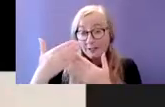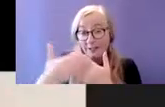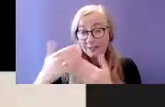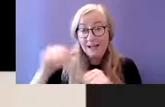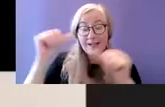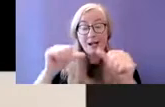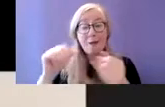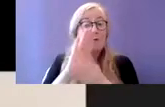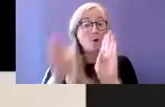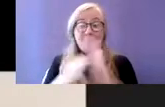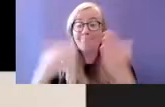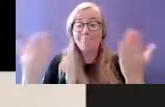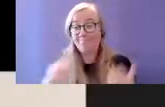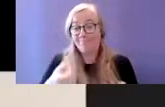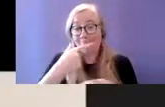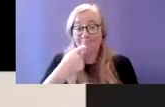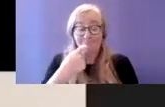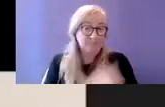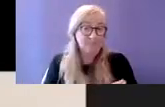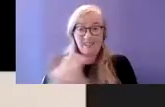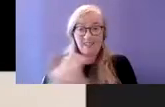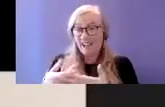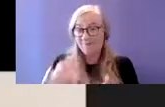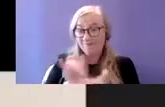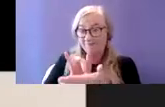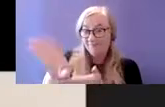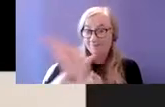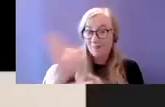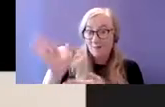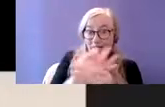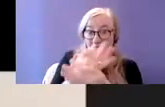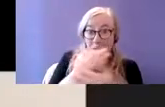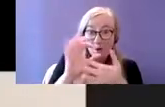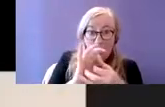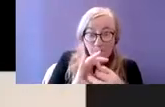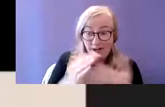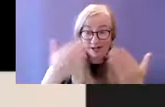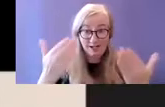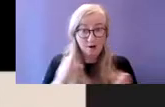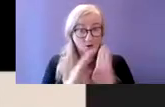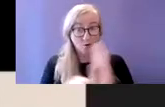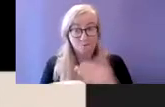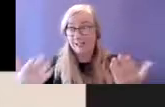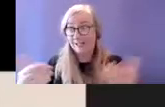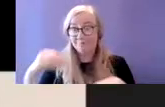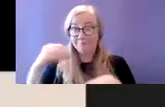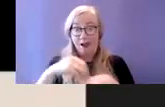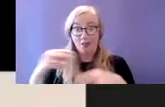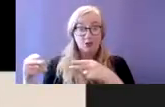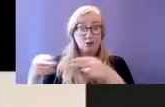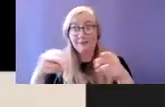from the family home and found themselves on the streets autistic adults who are drug